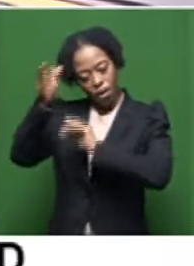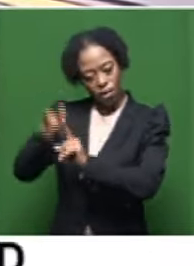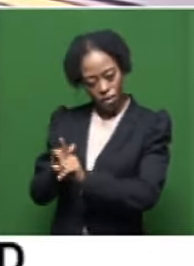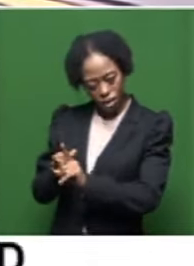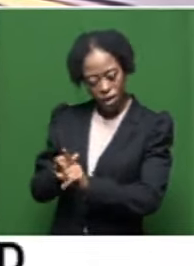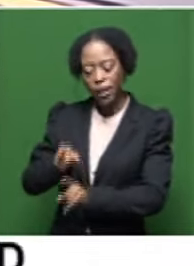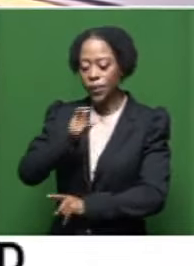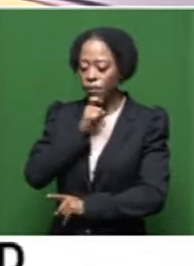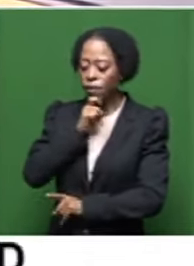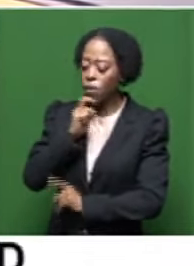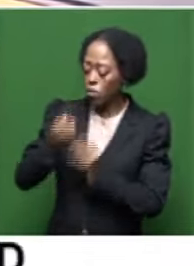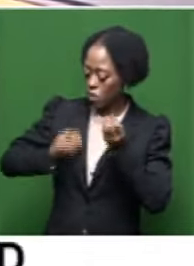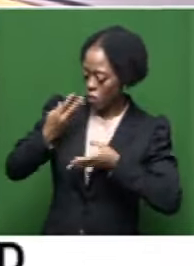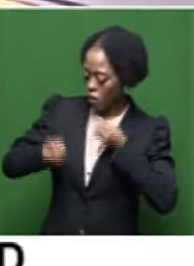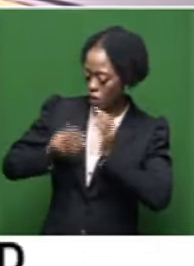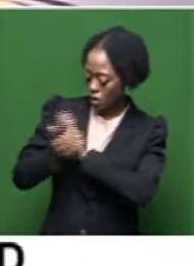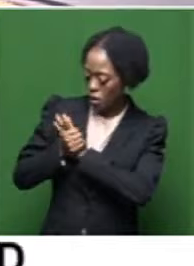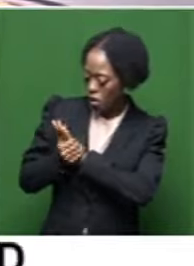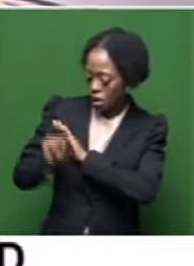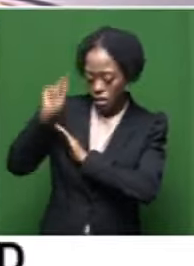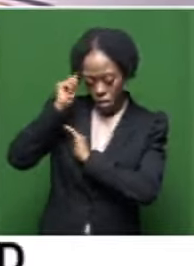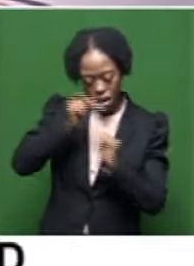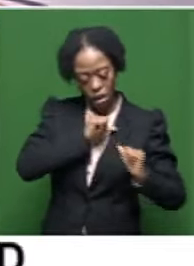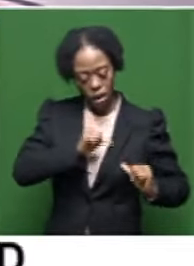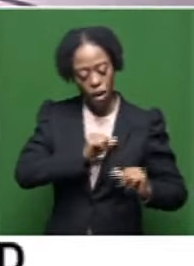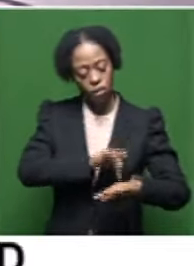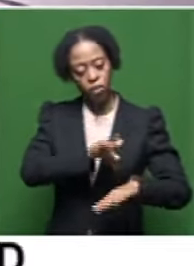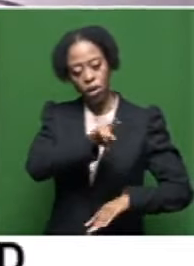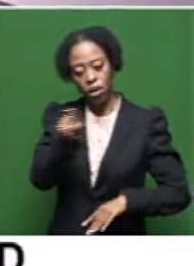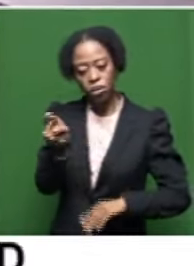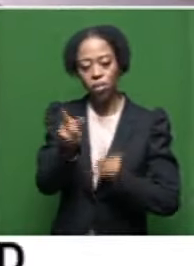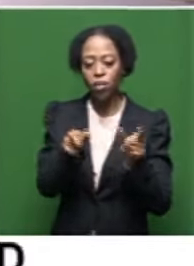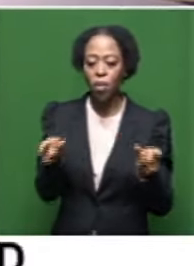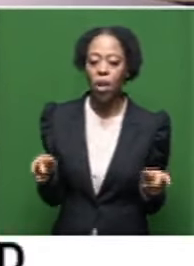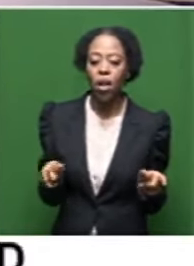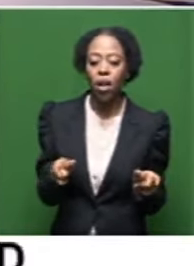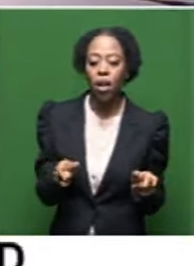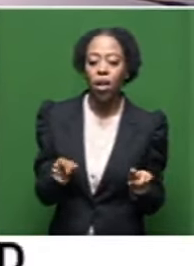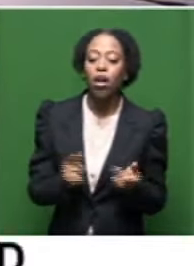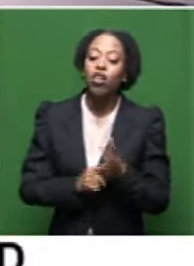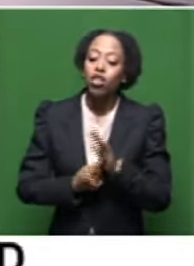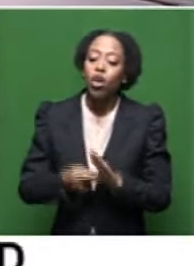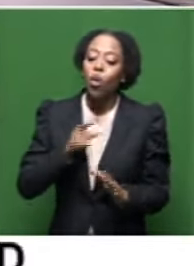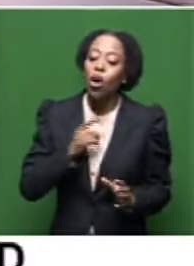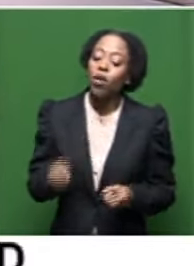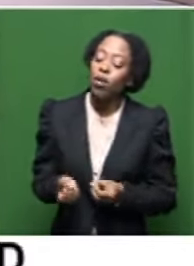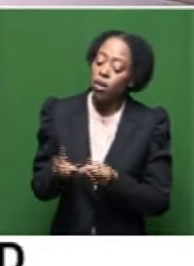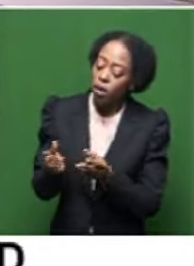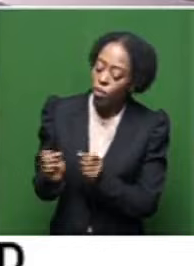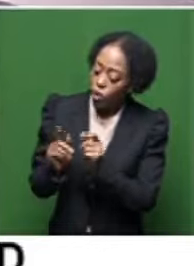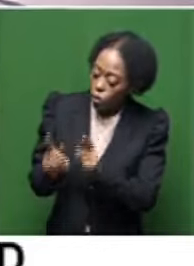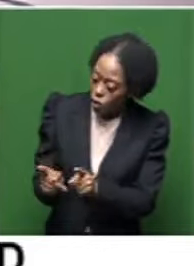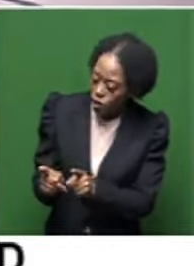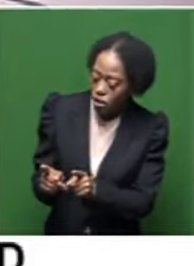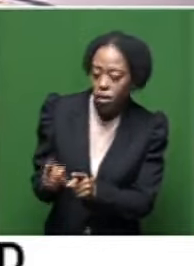and used his poetry, his mind, his heart to touch the people. Uh, and that shows that when you give people access,